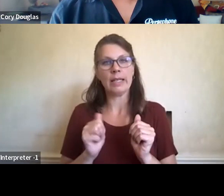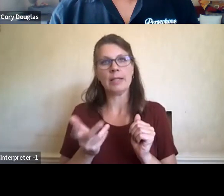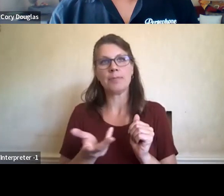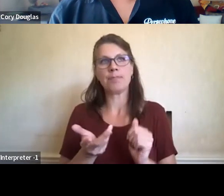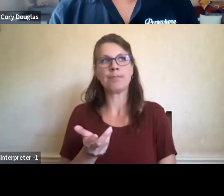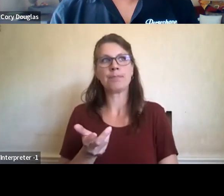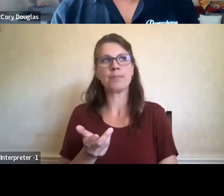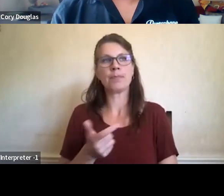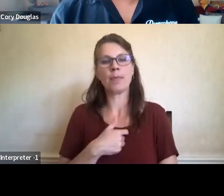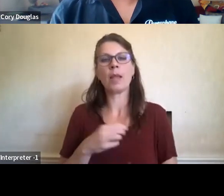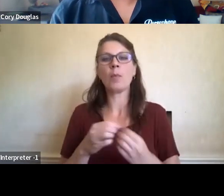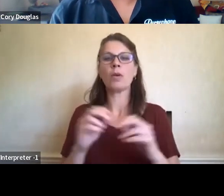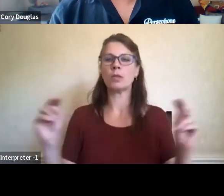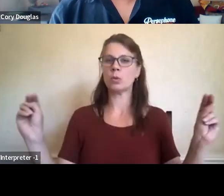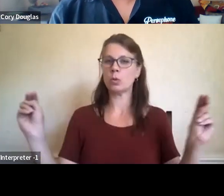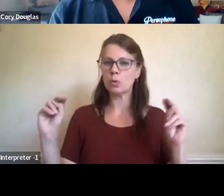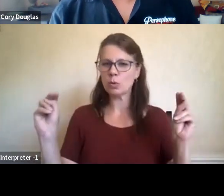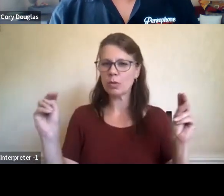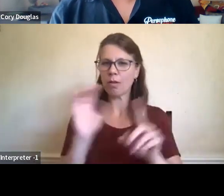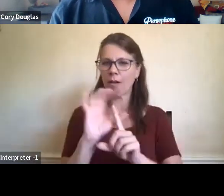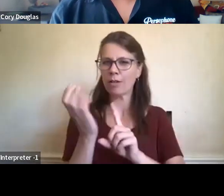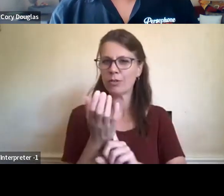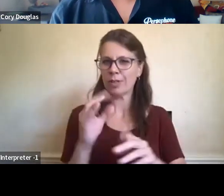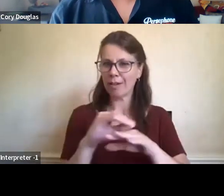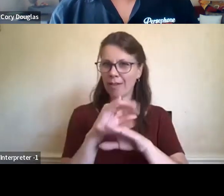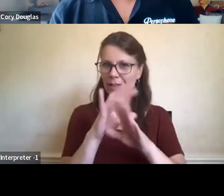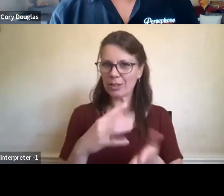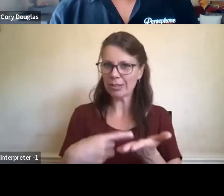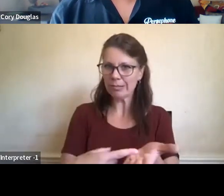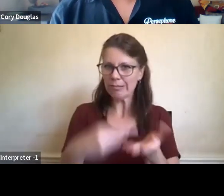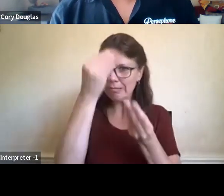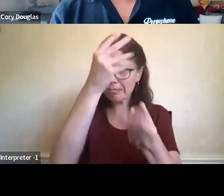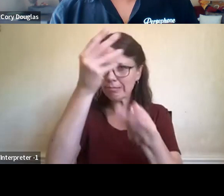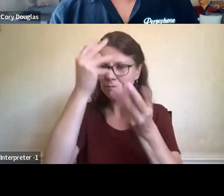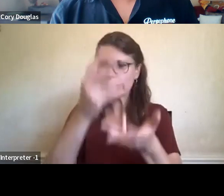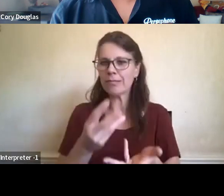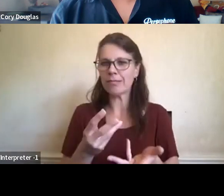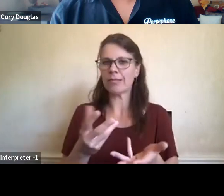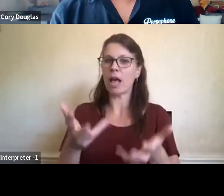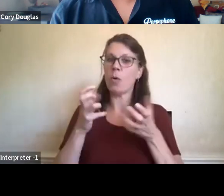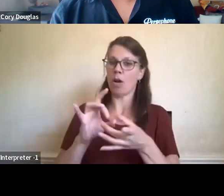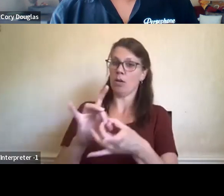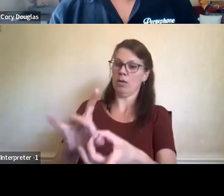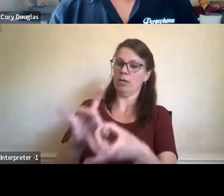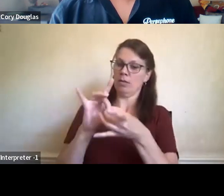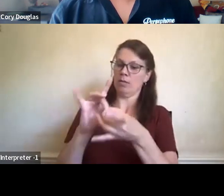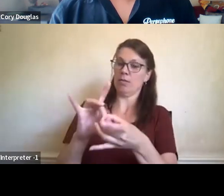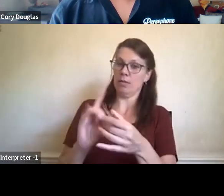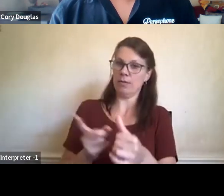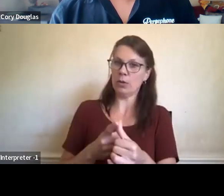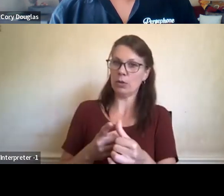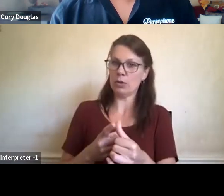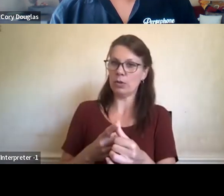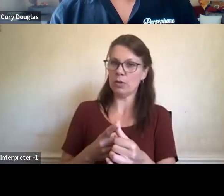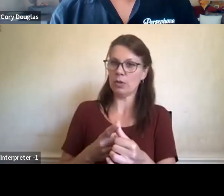neutral cultural advisor. I, I want to establish, you know, relationships with the,